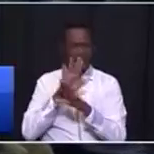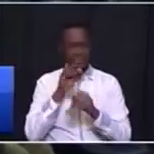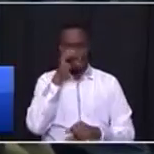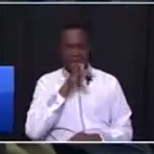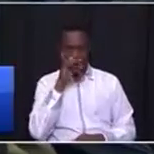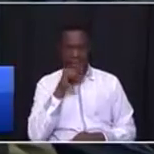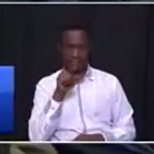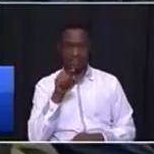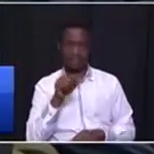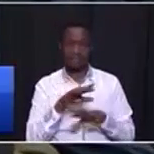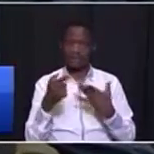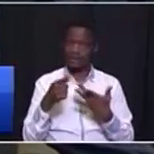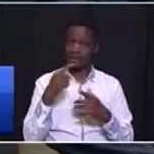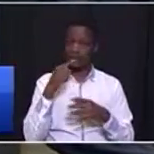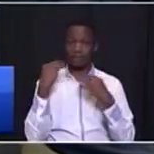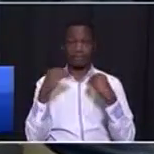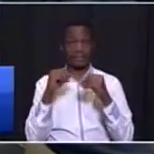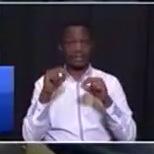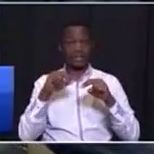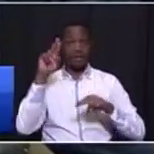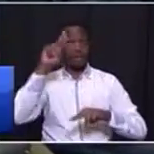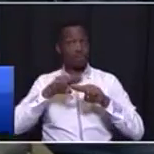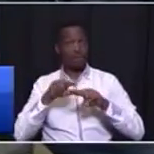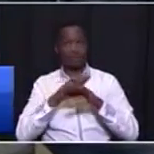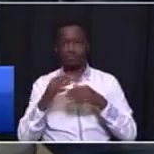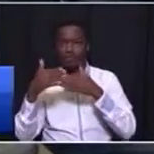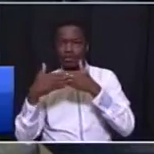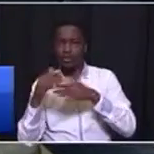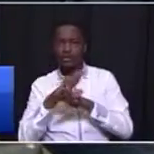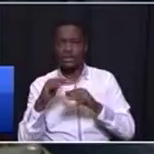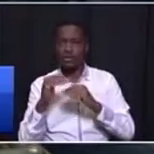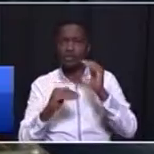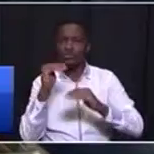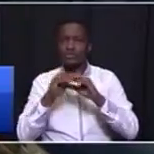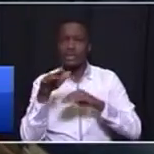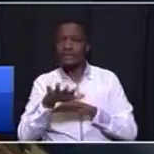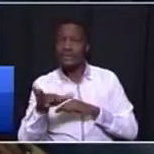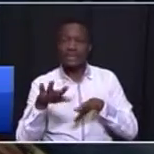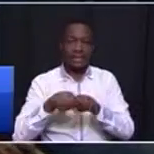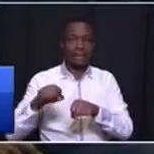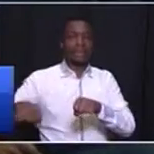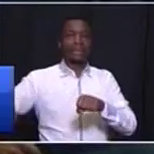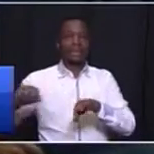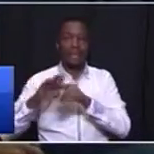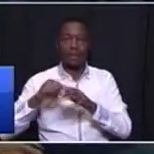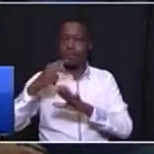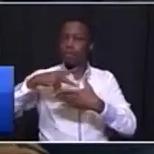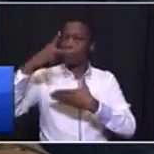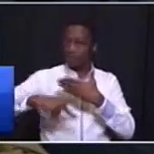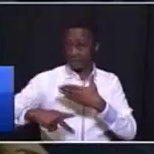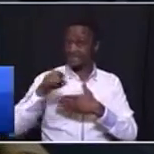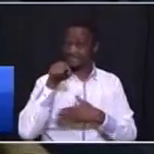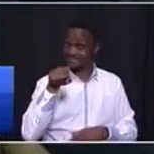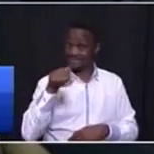calling themselves business forums who are shutting down construction sites and delaying projects across the province.